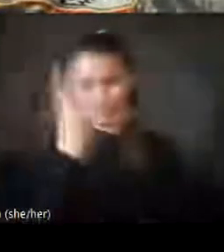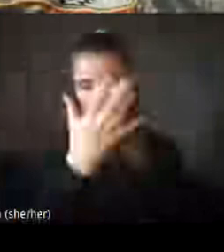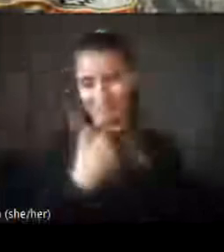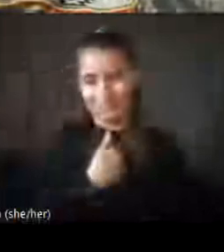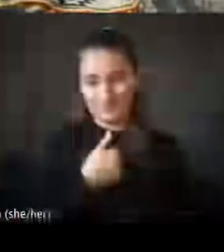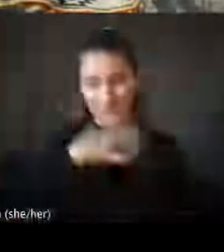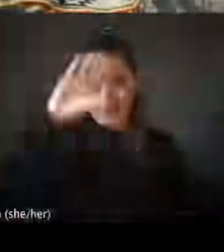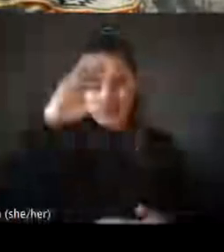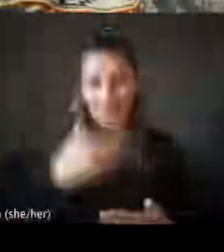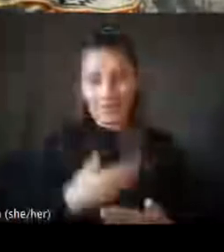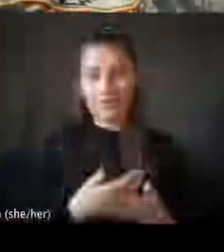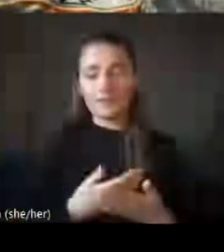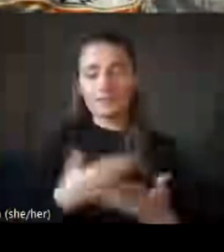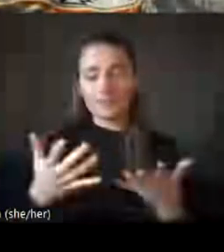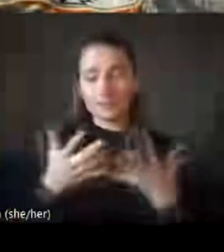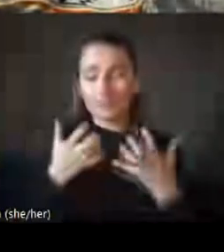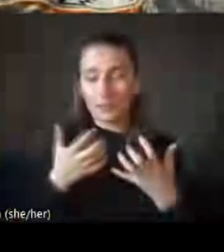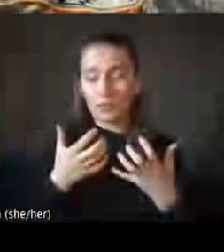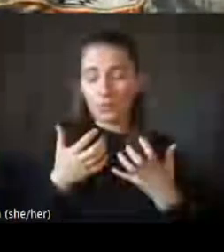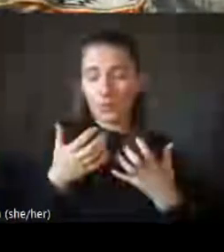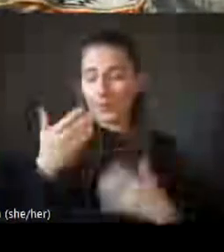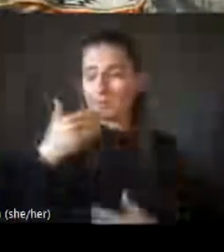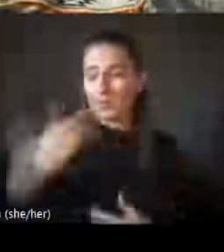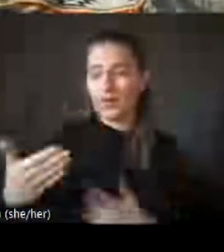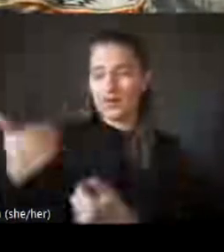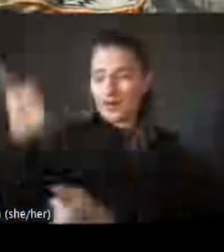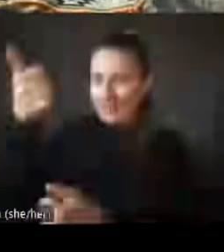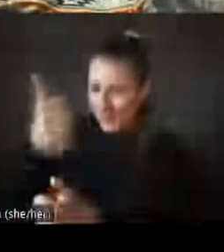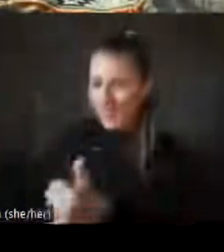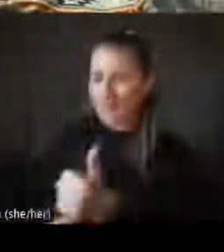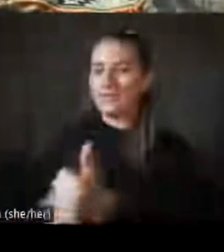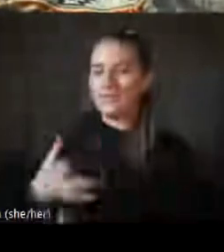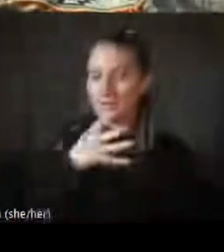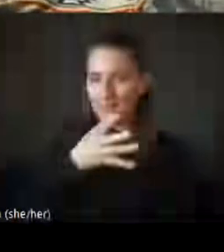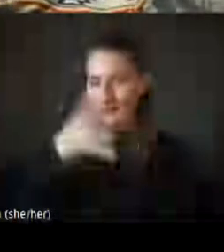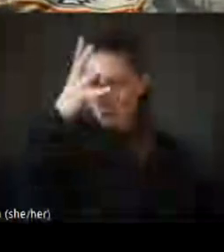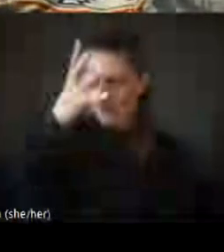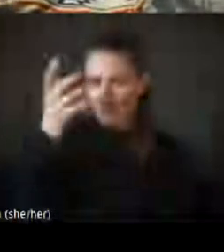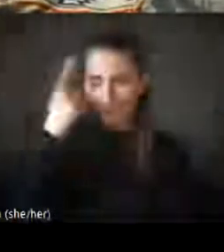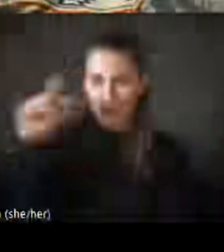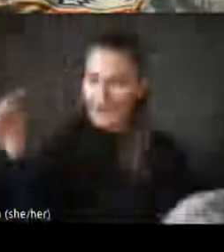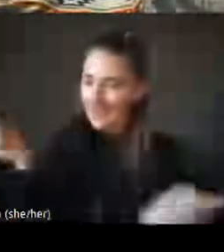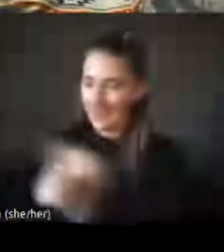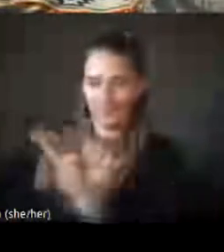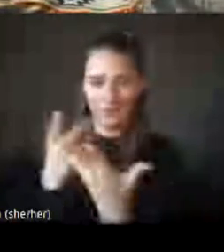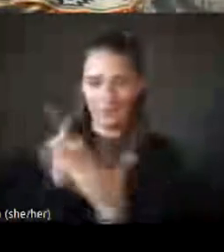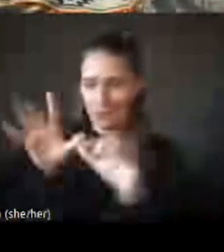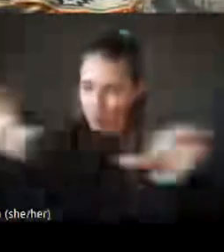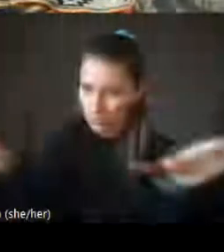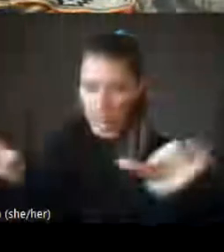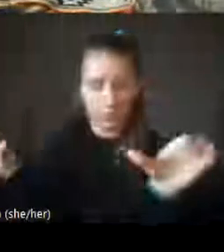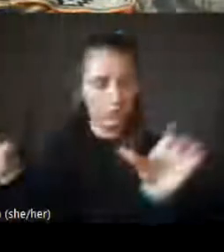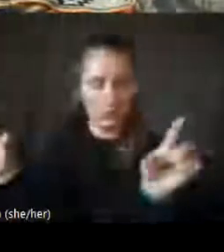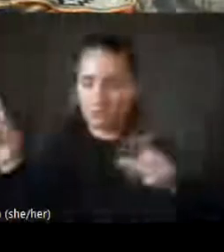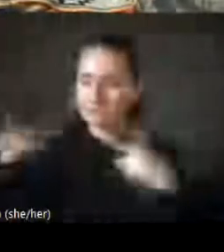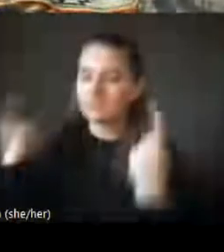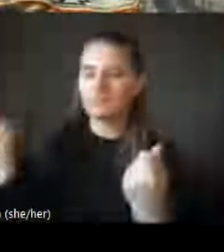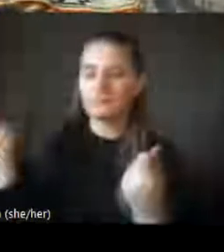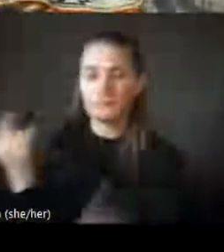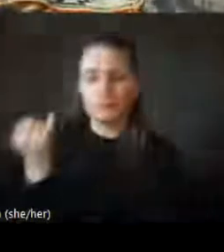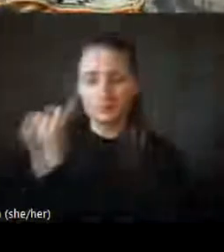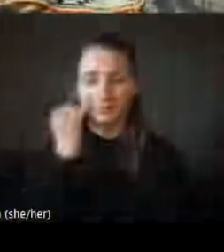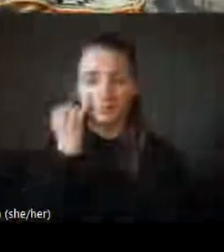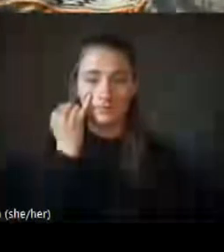that we want to thank every parent for all you have ever done for us. If there is anyone who has ever had their,